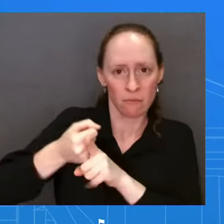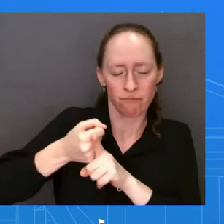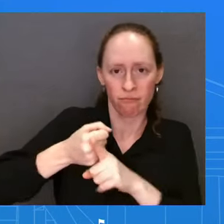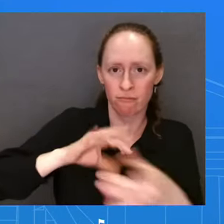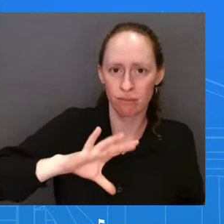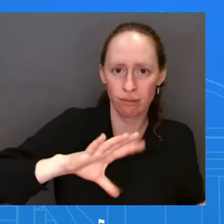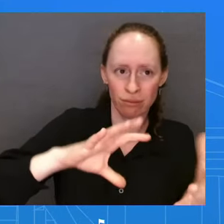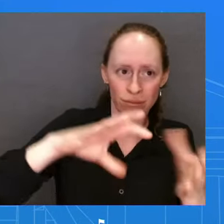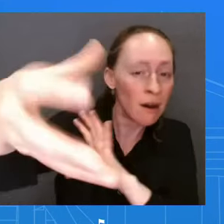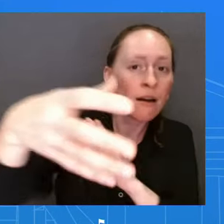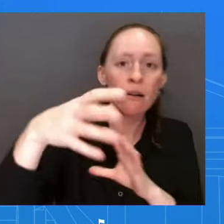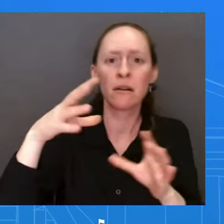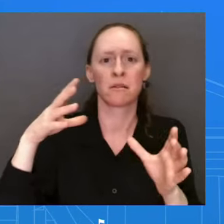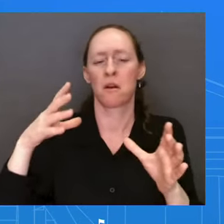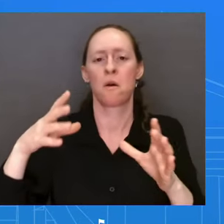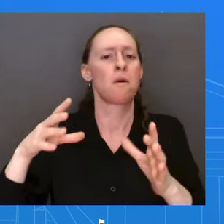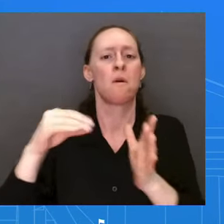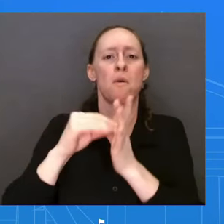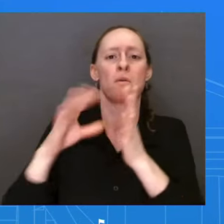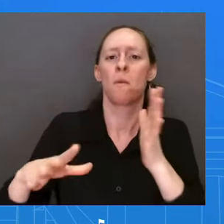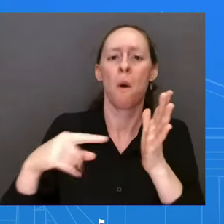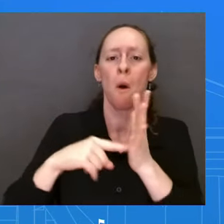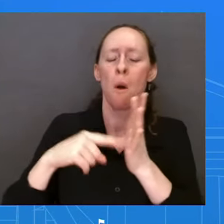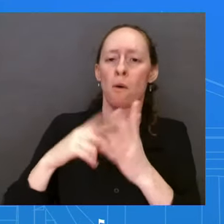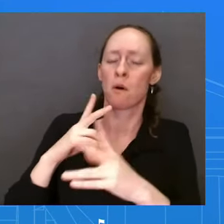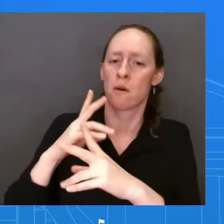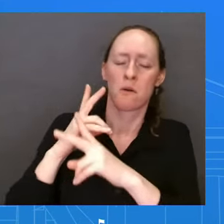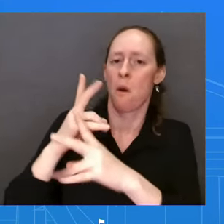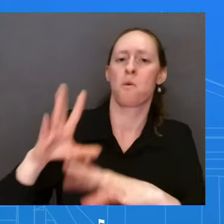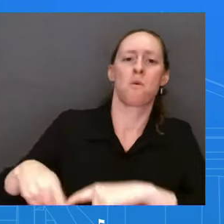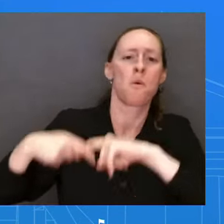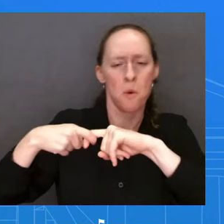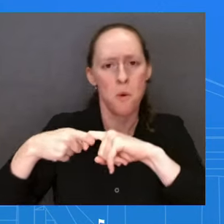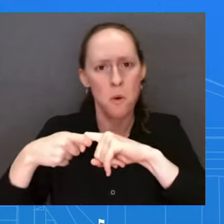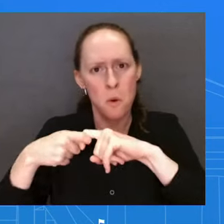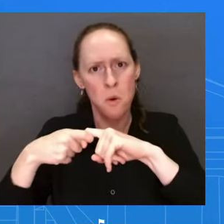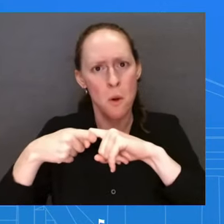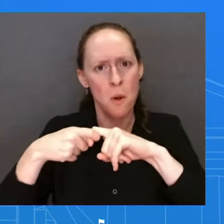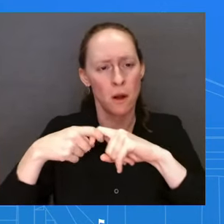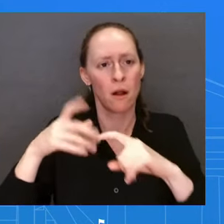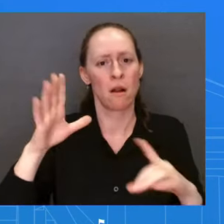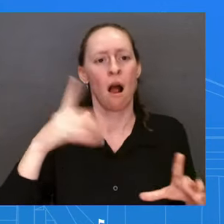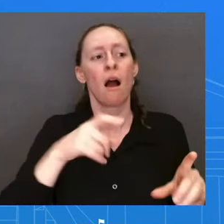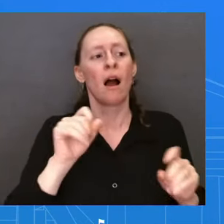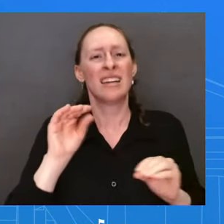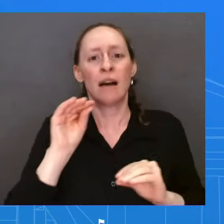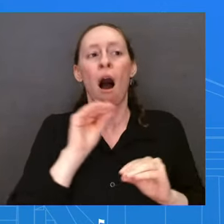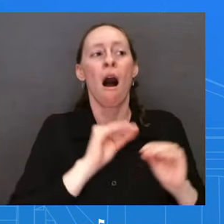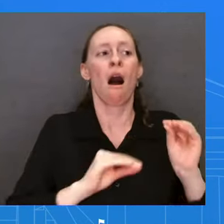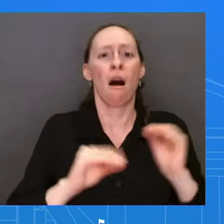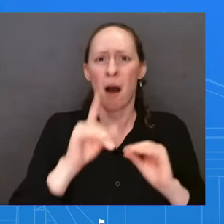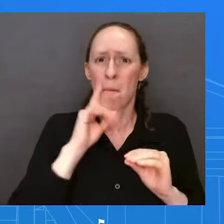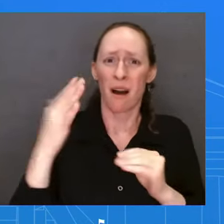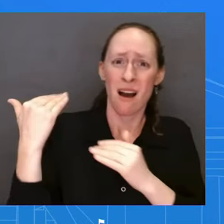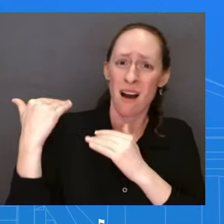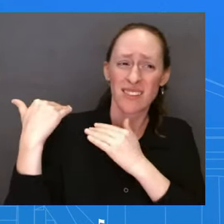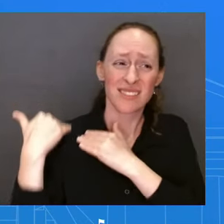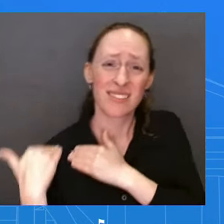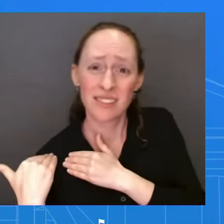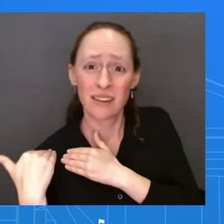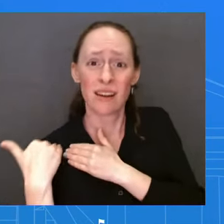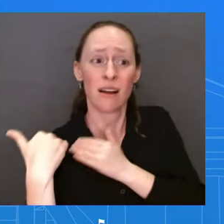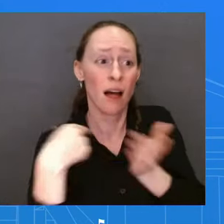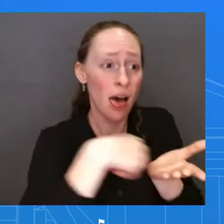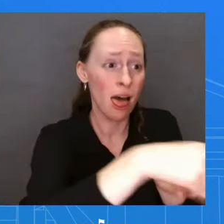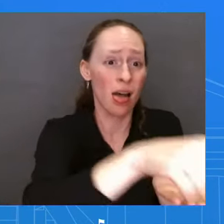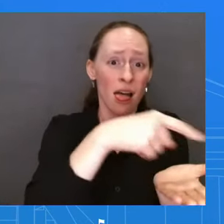a little bit more breathing room to get out from under mountains of student debt so that they can, you know, do things like start a small business or